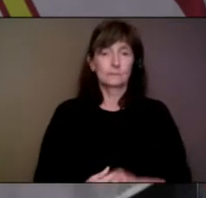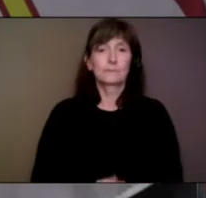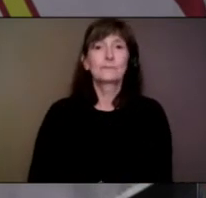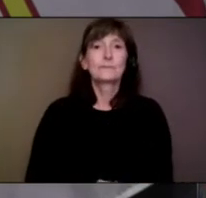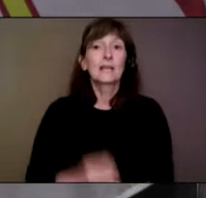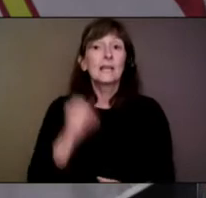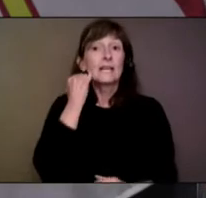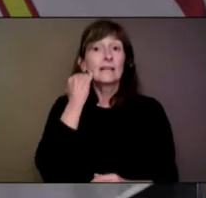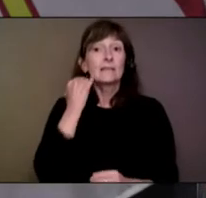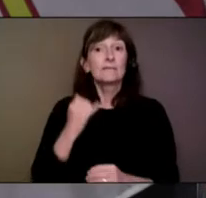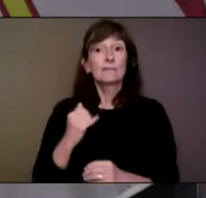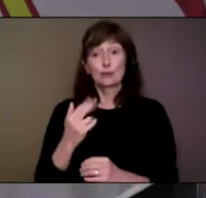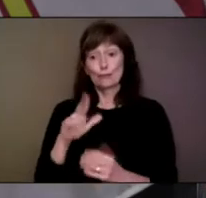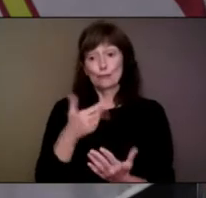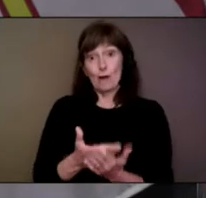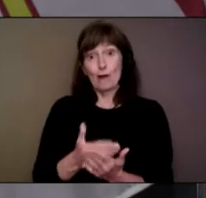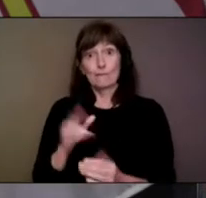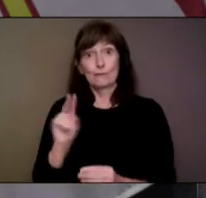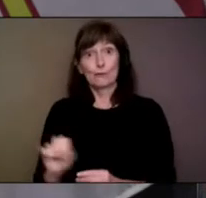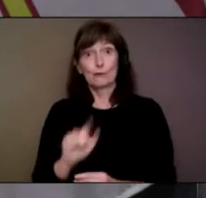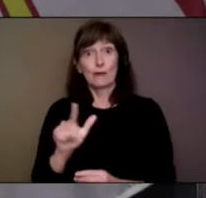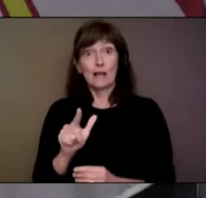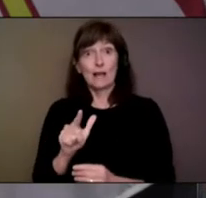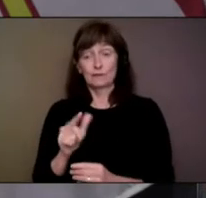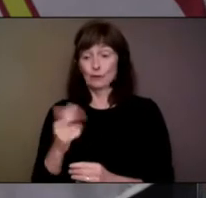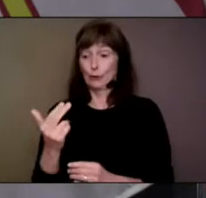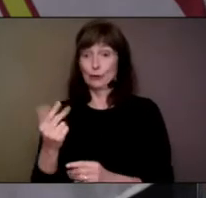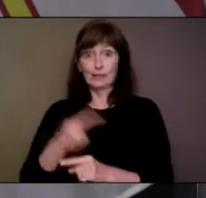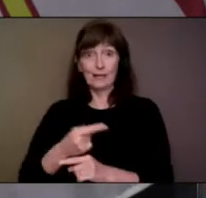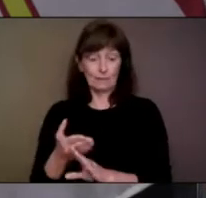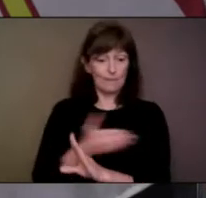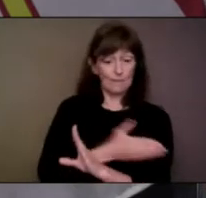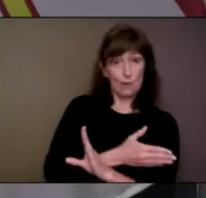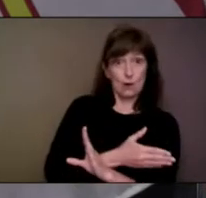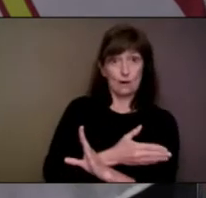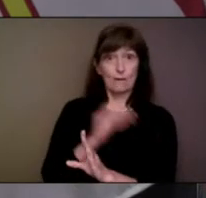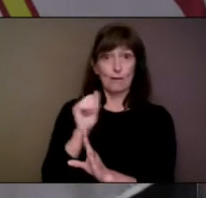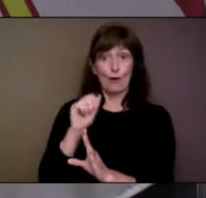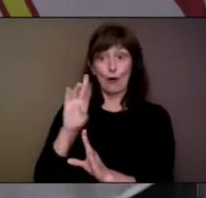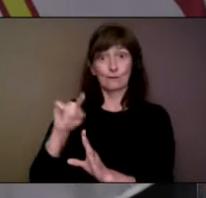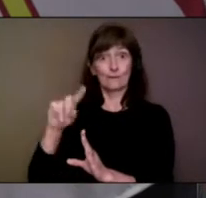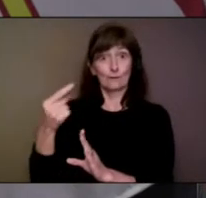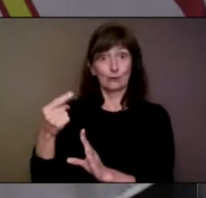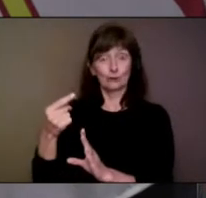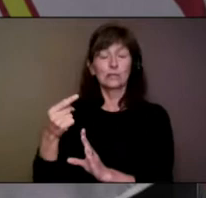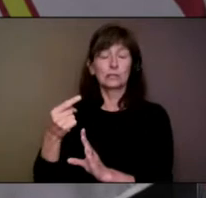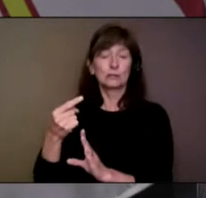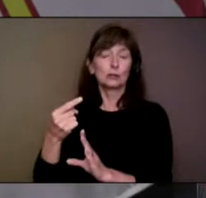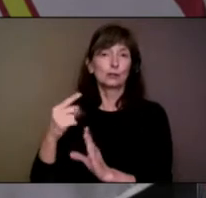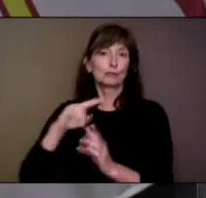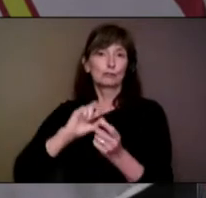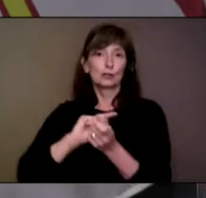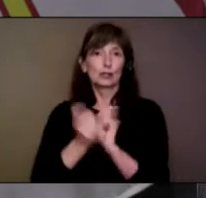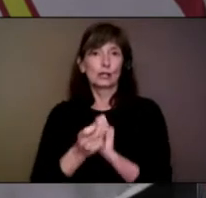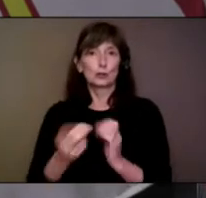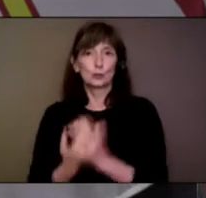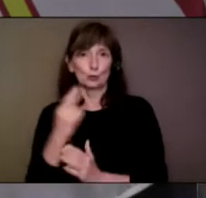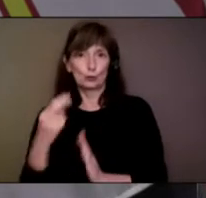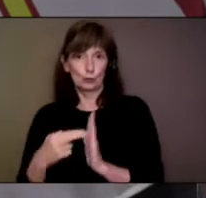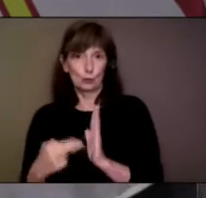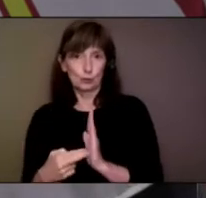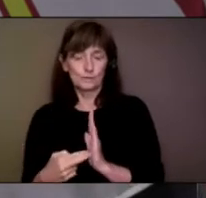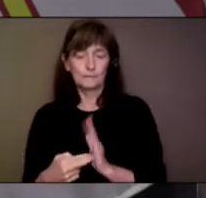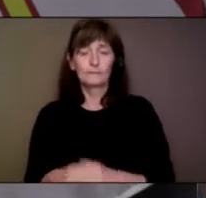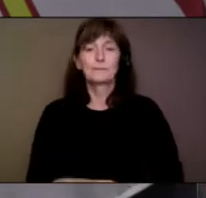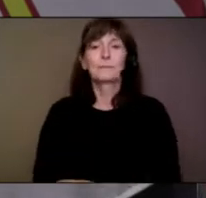1st can transition to the new rules. Restrictions will also ease within the province. At this time, there is no